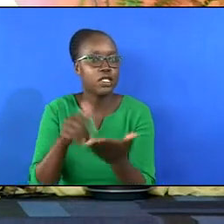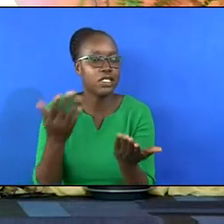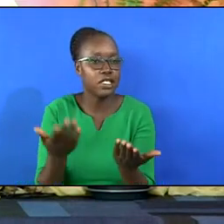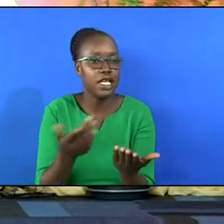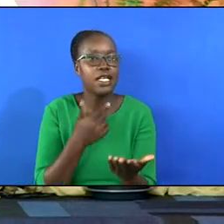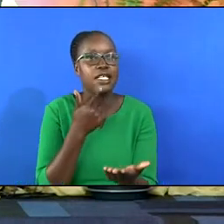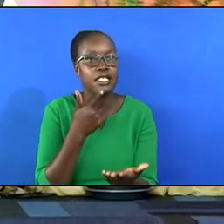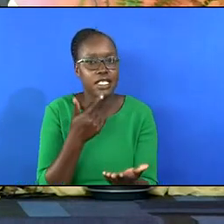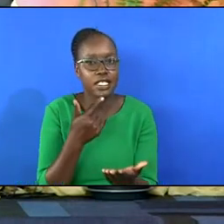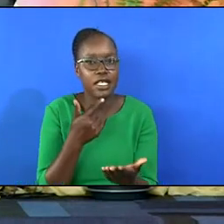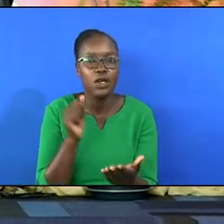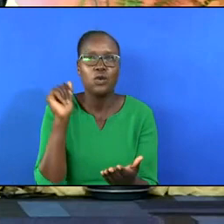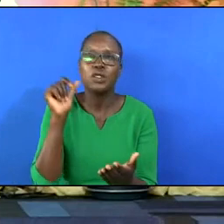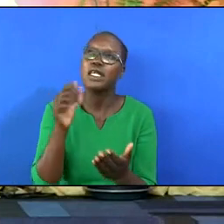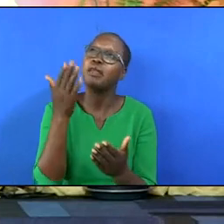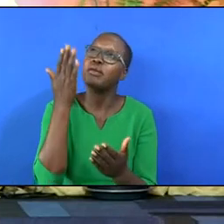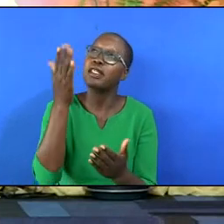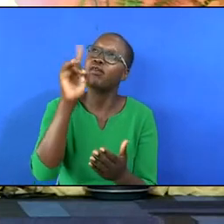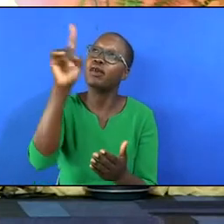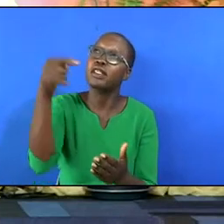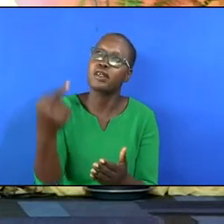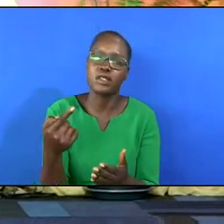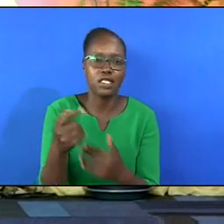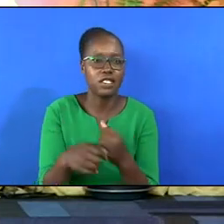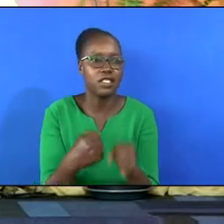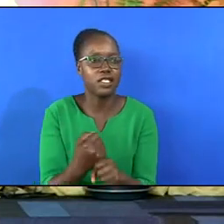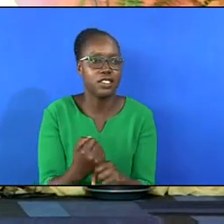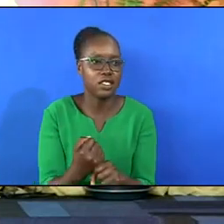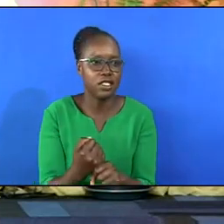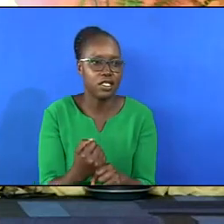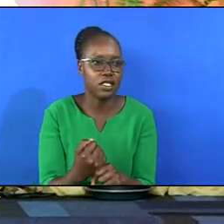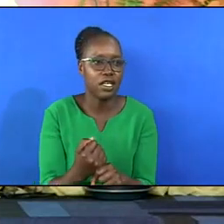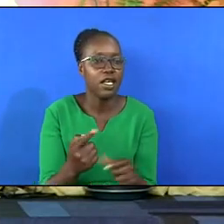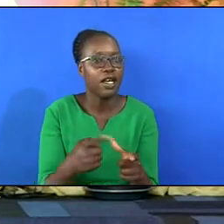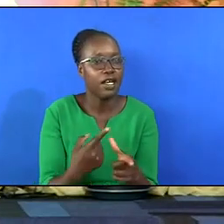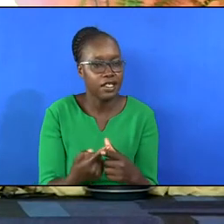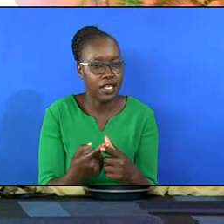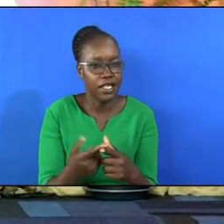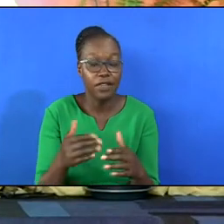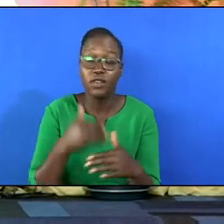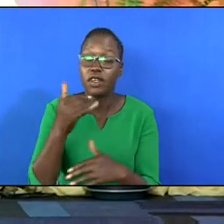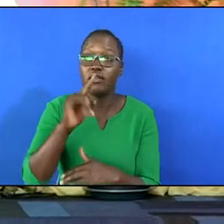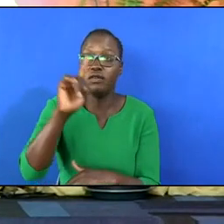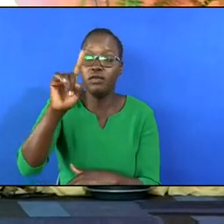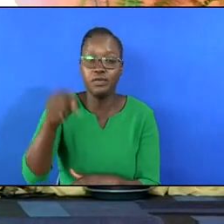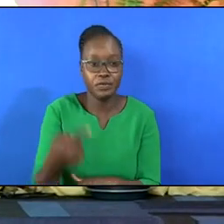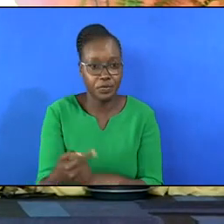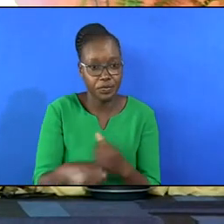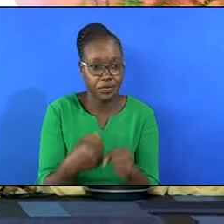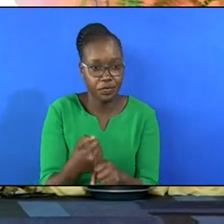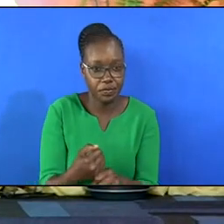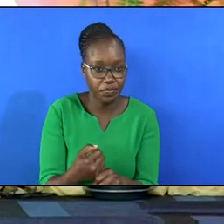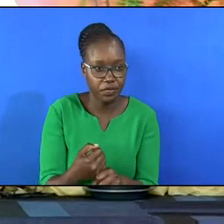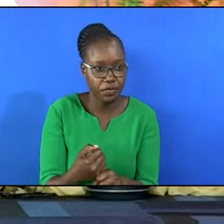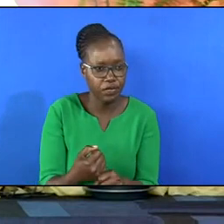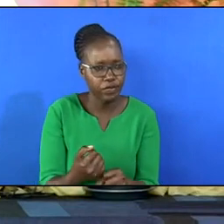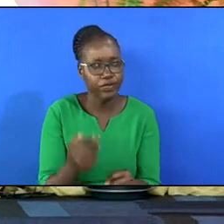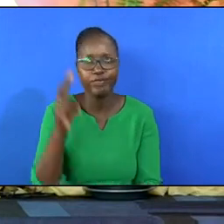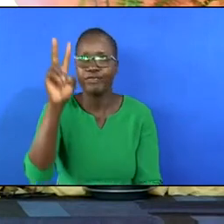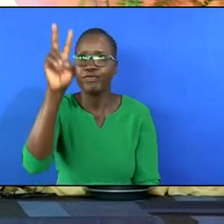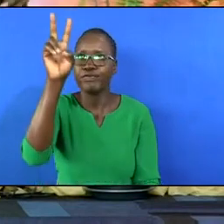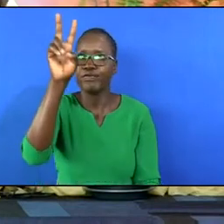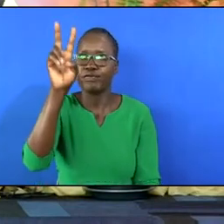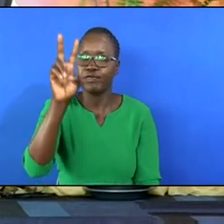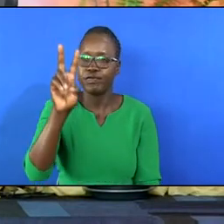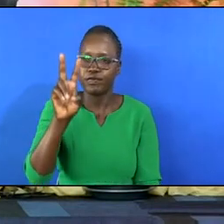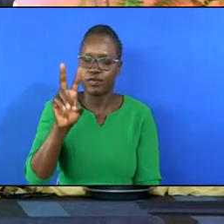says we shall be there for 1,000 years. And then, after that, we shall move.